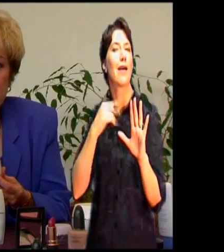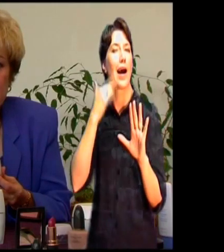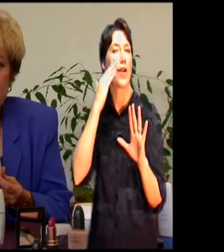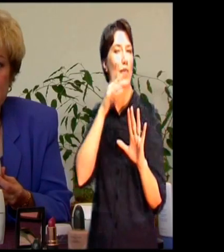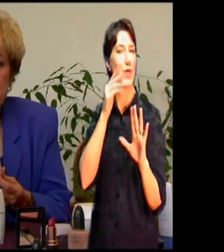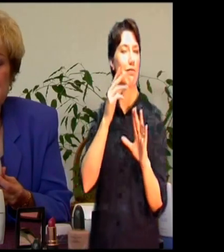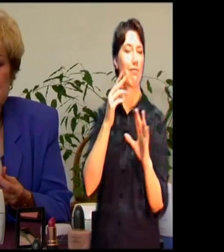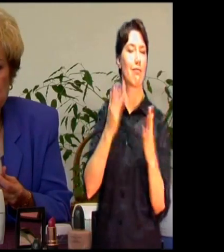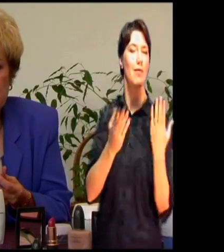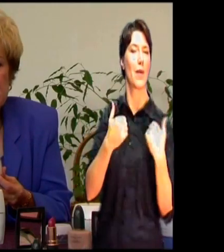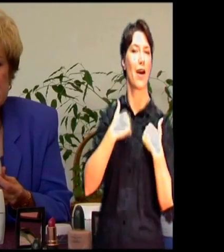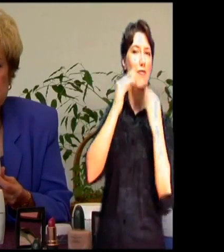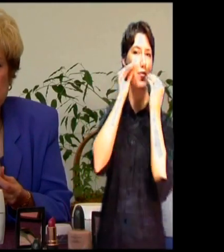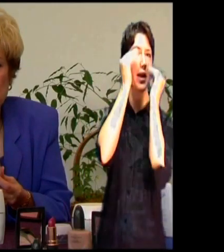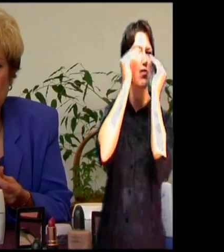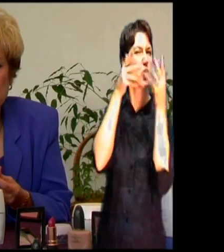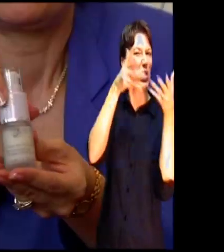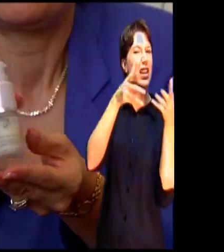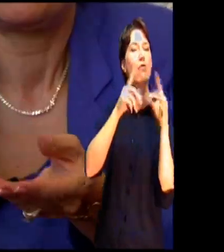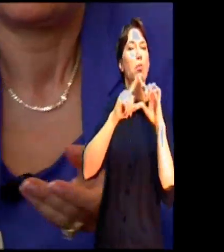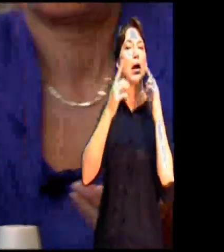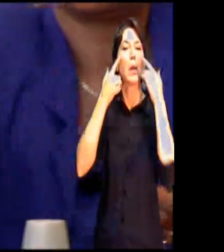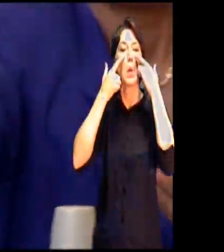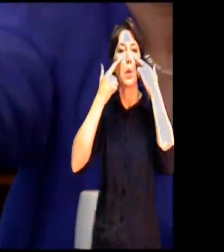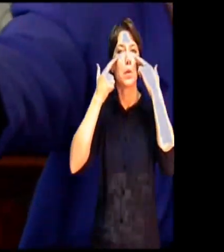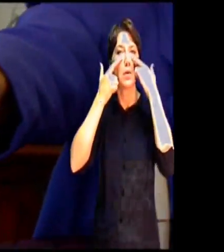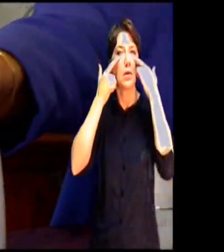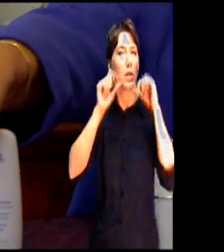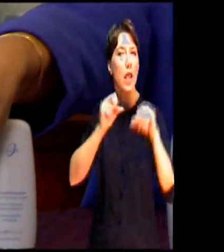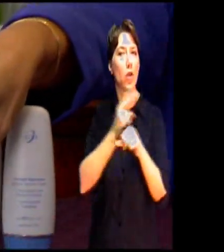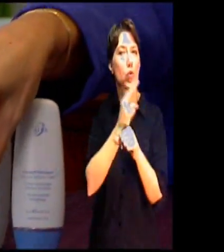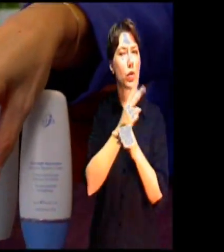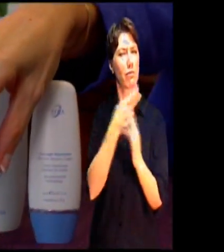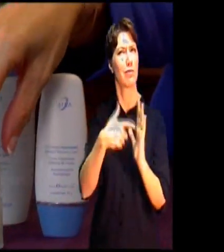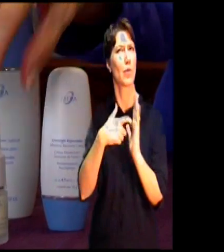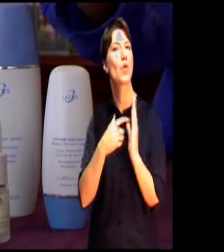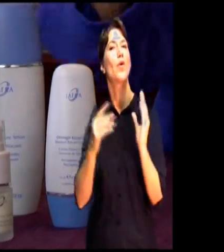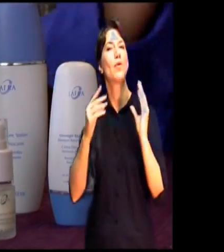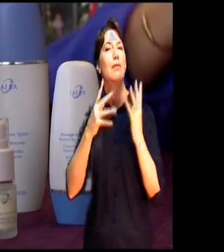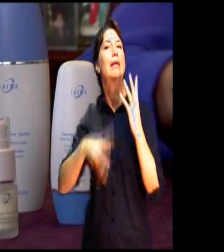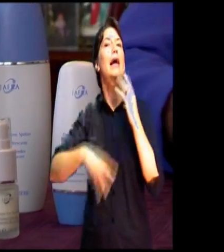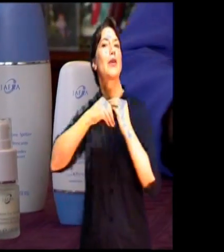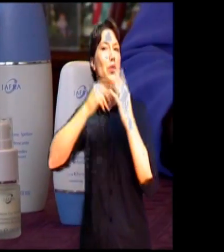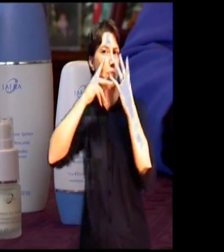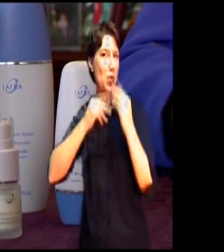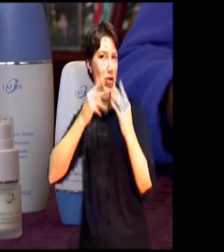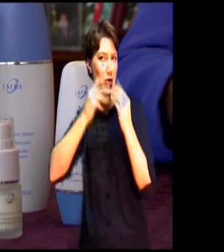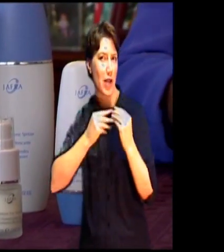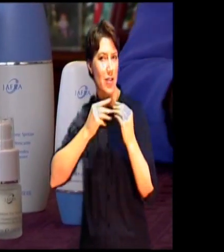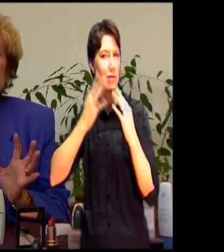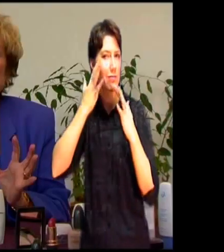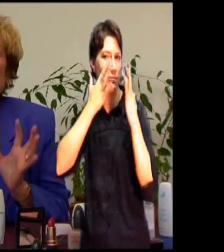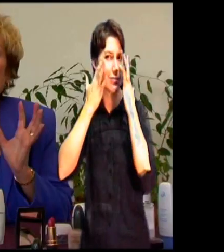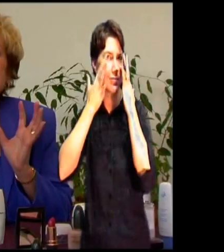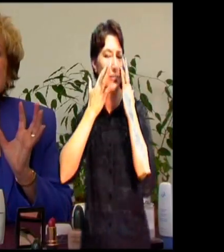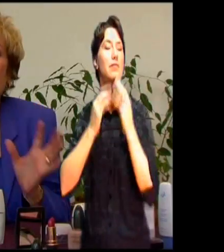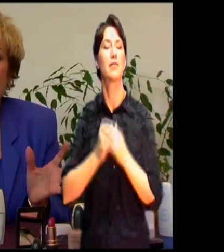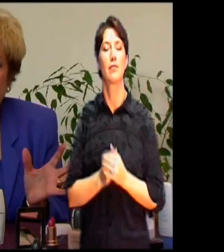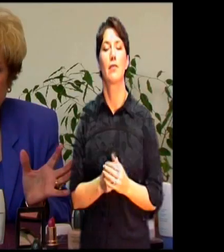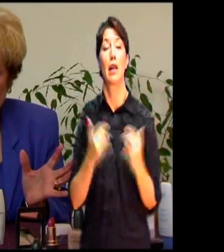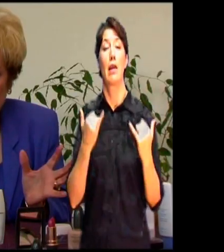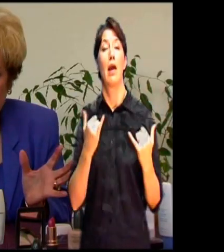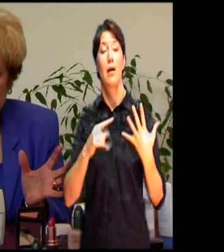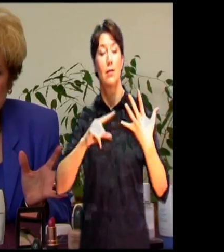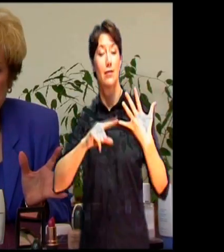eye area. You really need special moisture for that area. So this is our Optimize. And now, for the product you've all been